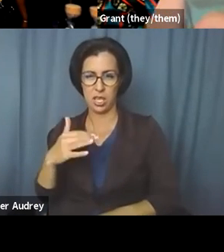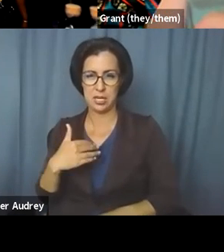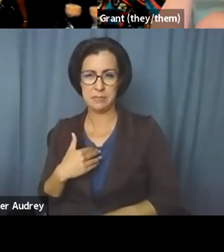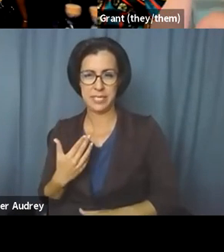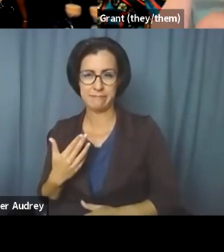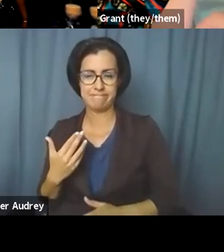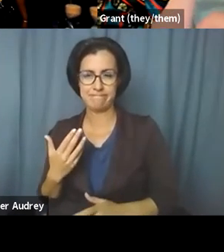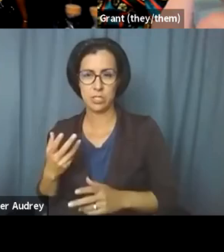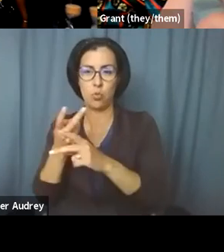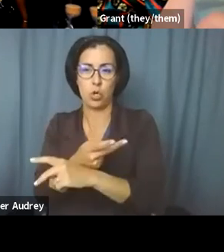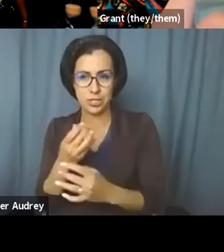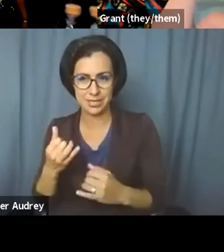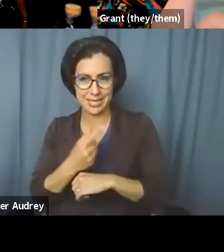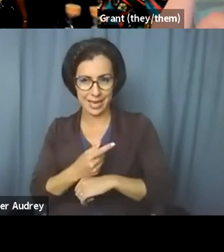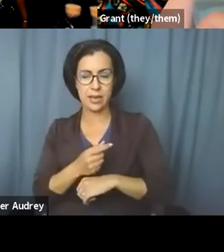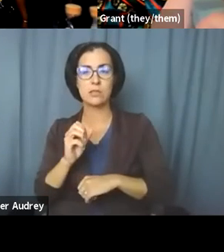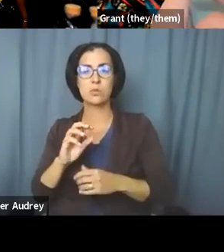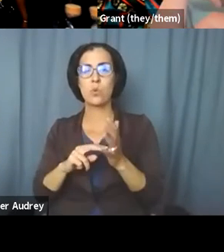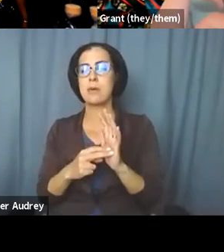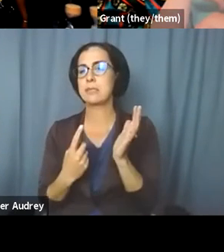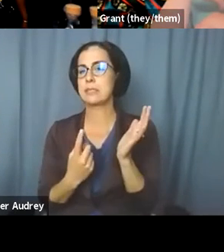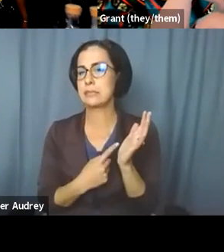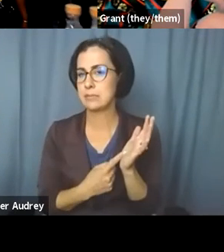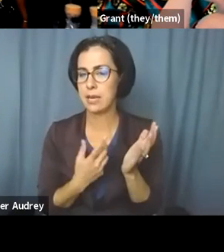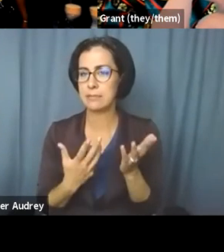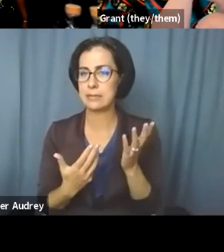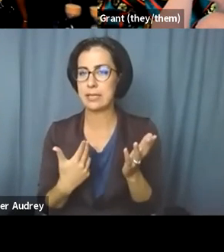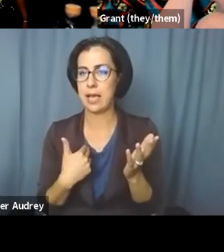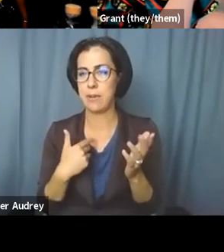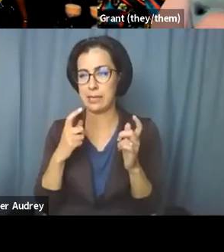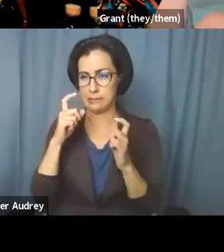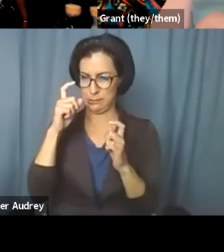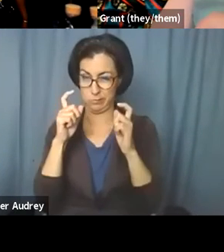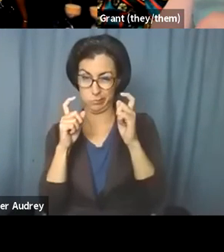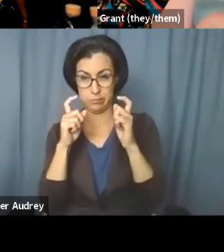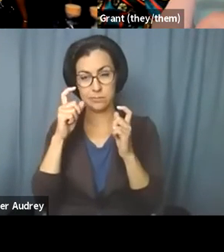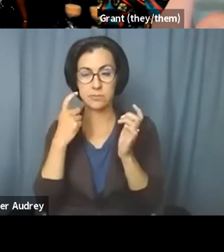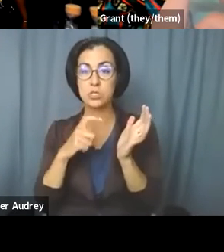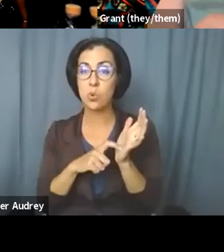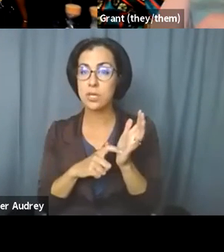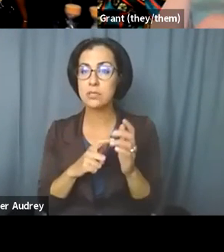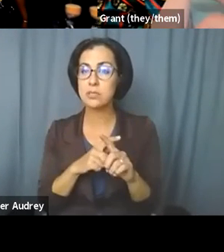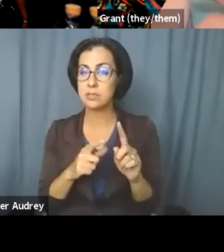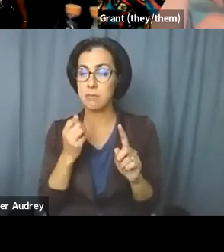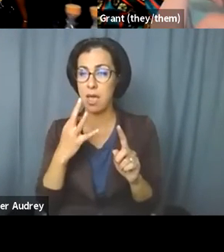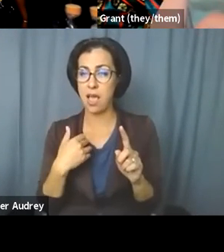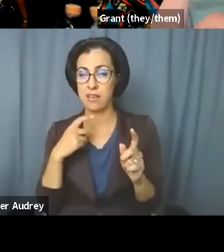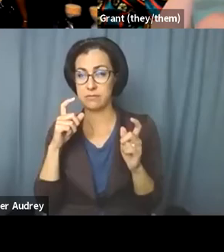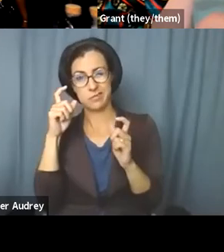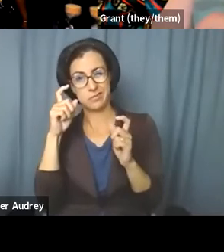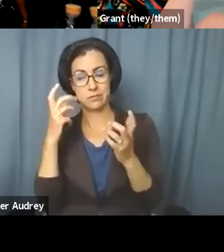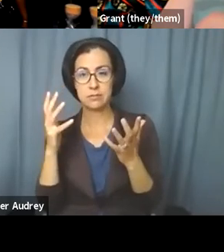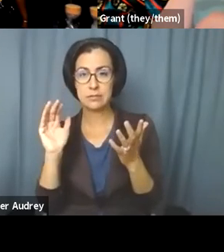to day. So that means I will possibly be pulling a face where I'm like, ah, but if I pull a stank face, if I'm like,